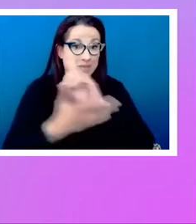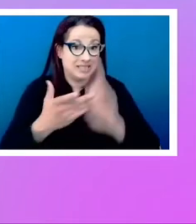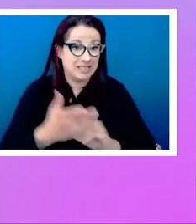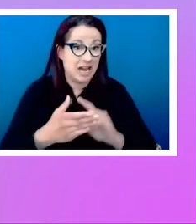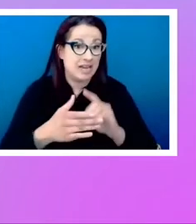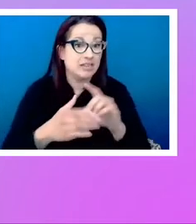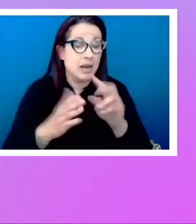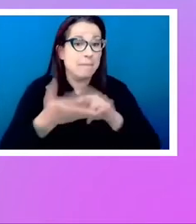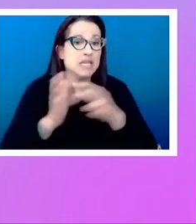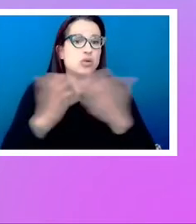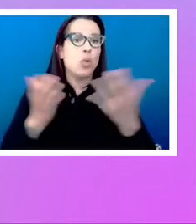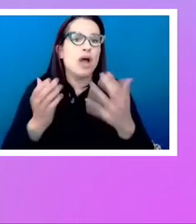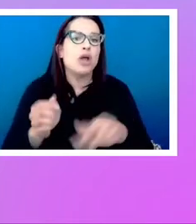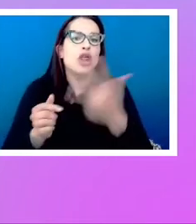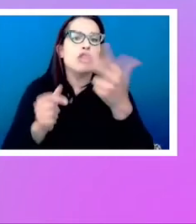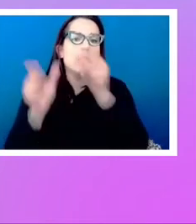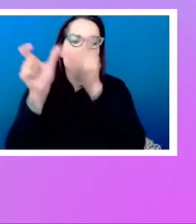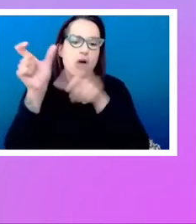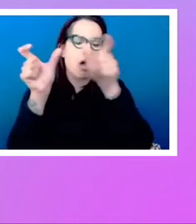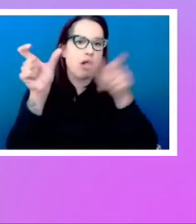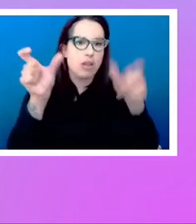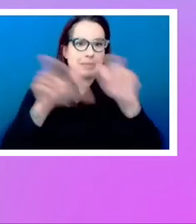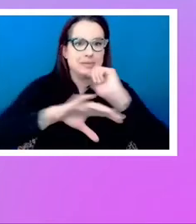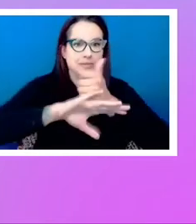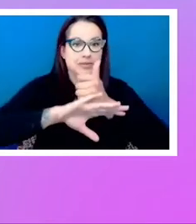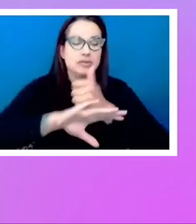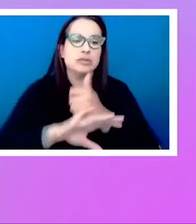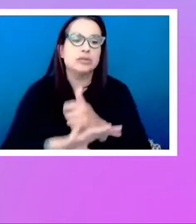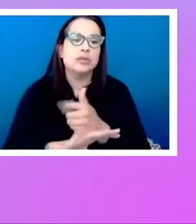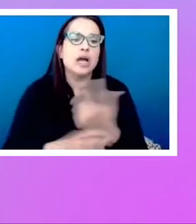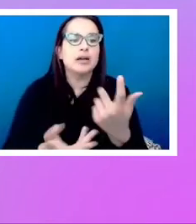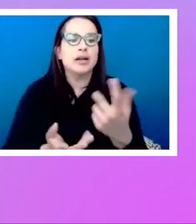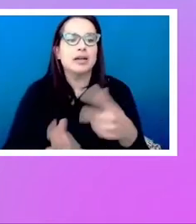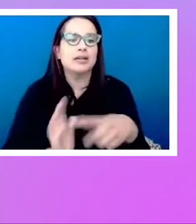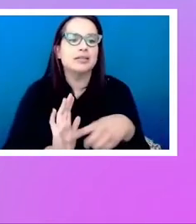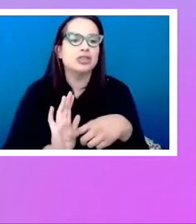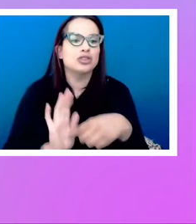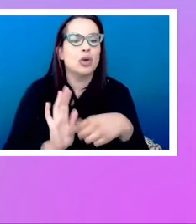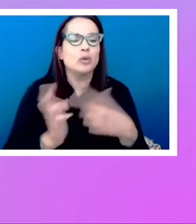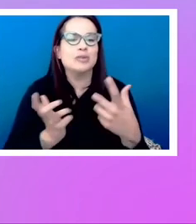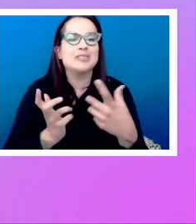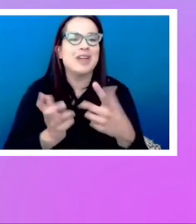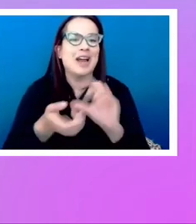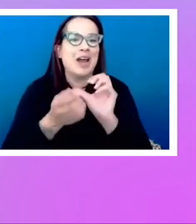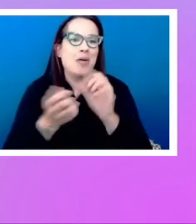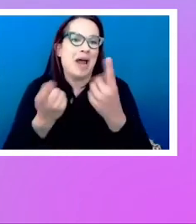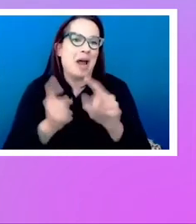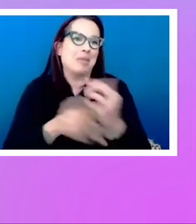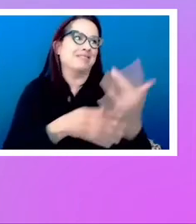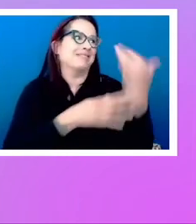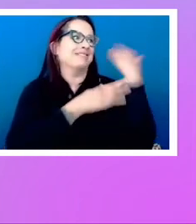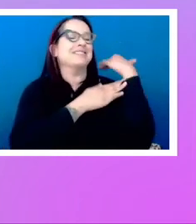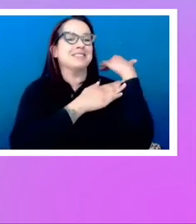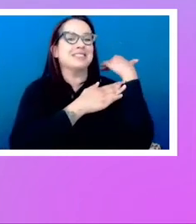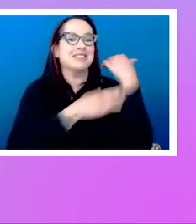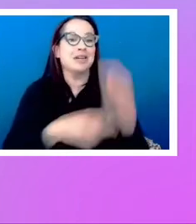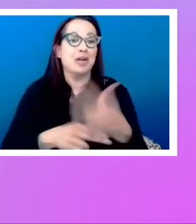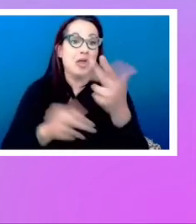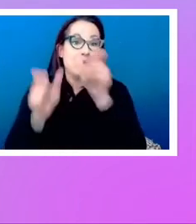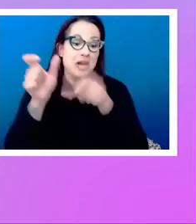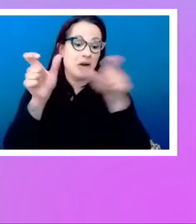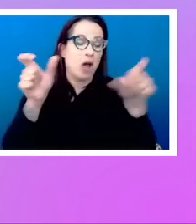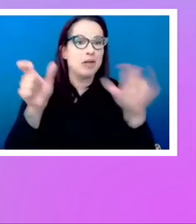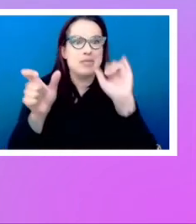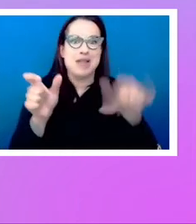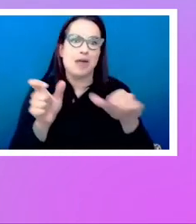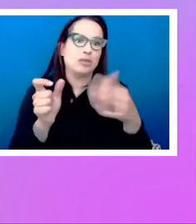column layout. And it's kind of shows how far we've come that, you know, back in the day, a three column layout was sort of the thing to aim